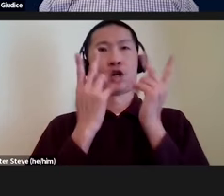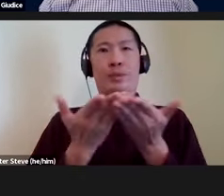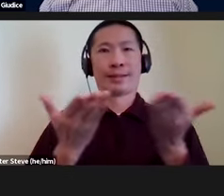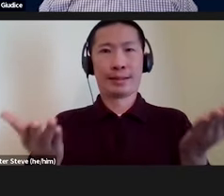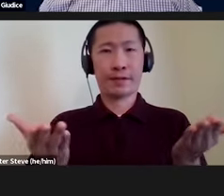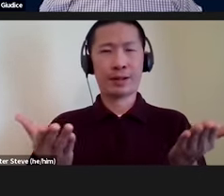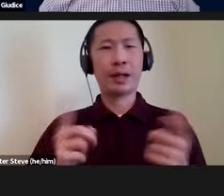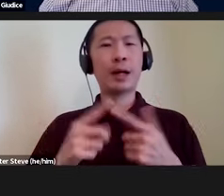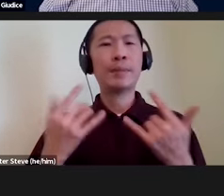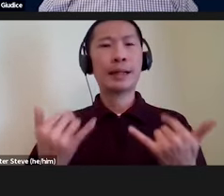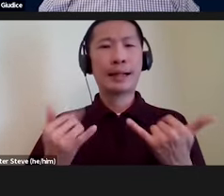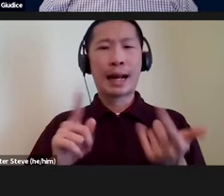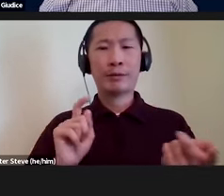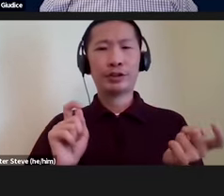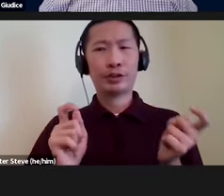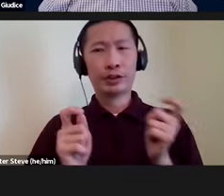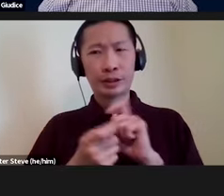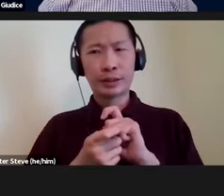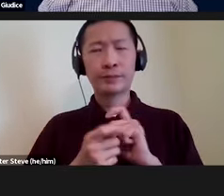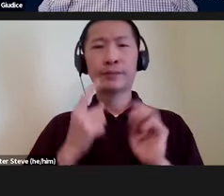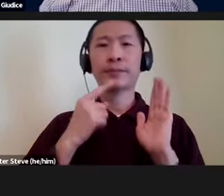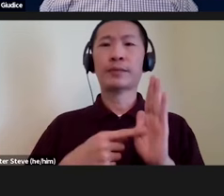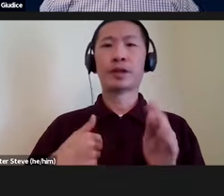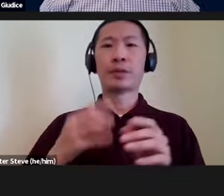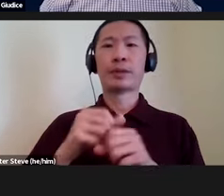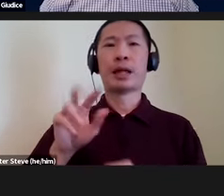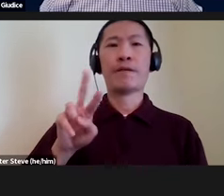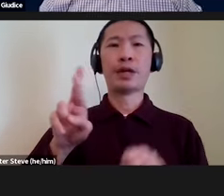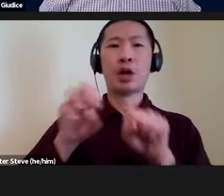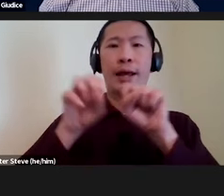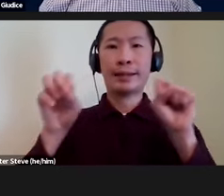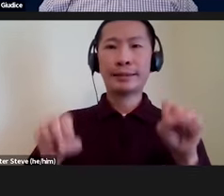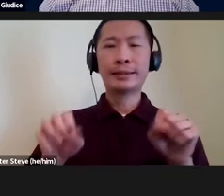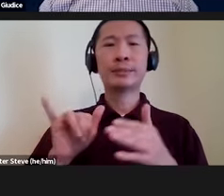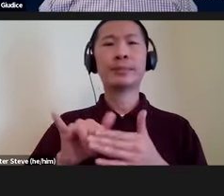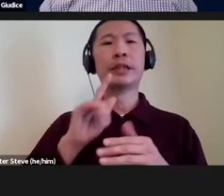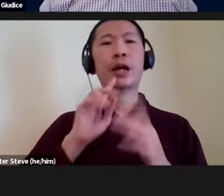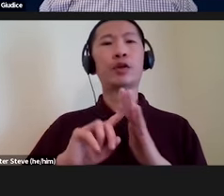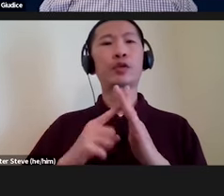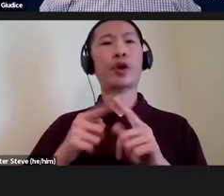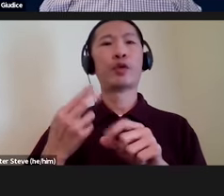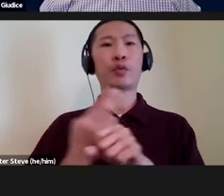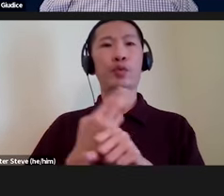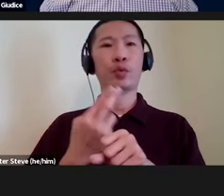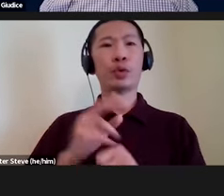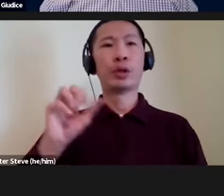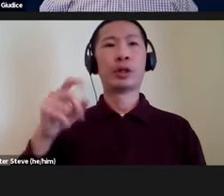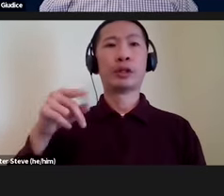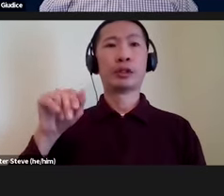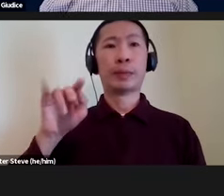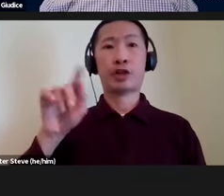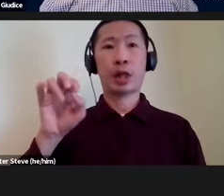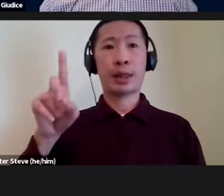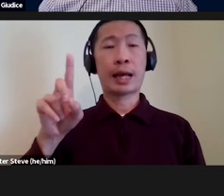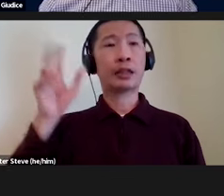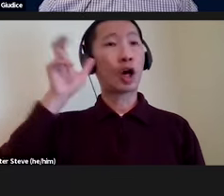But this is now changing. And so, for instance, we're getting VR systems that are starting to use spatialized audio. So, this